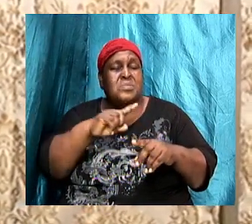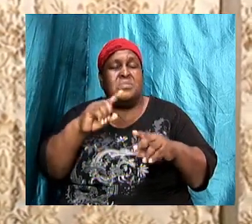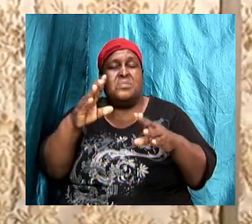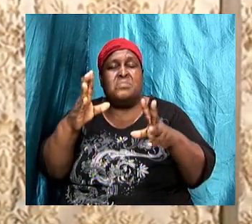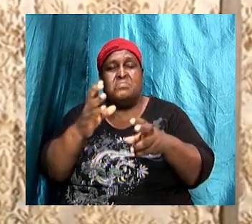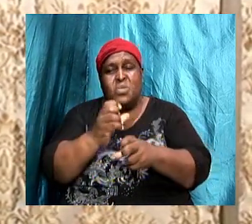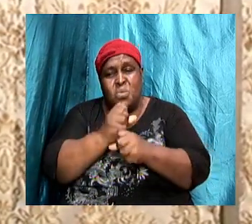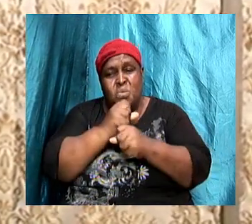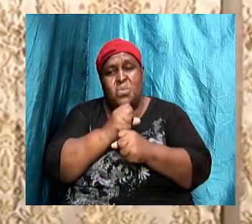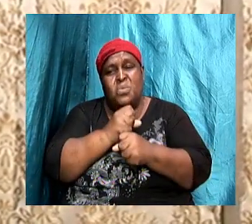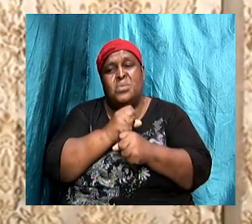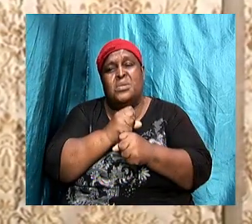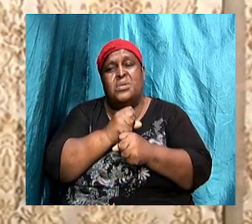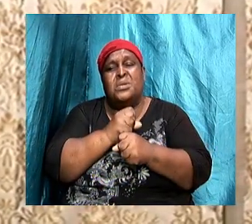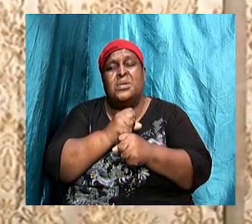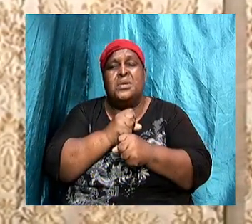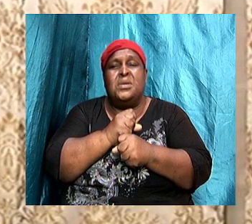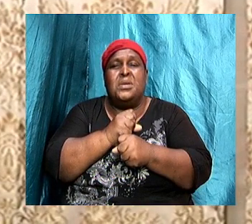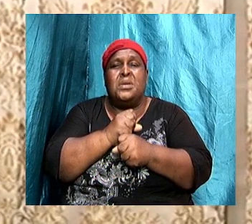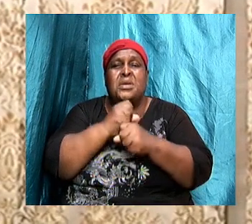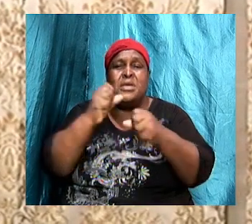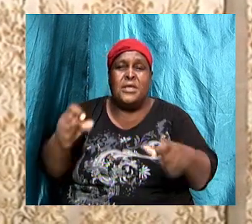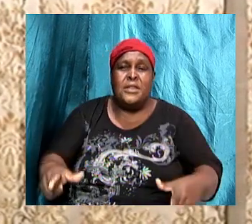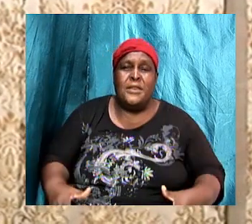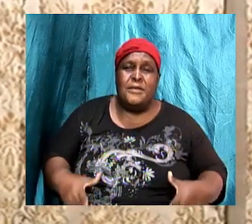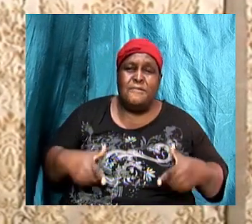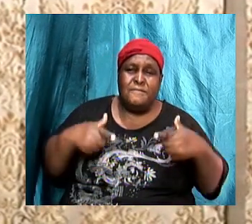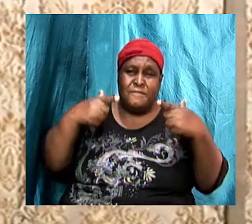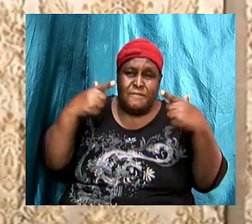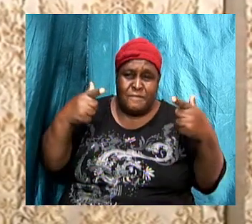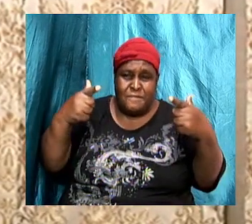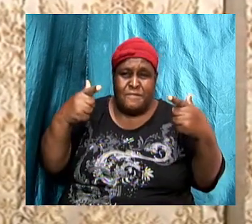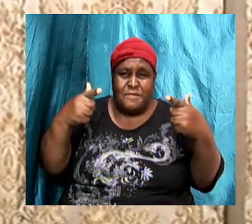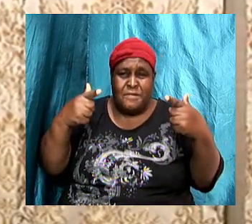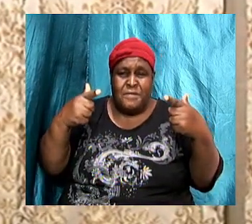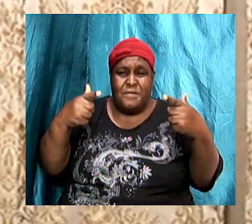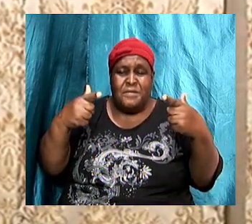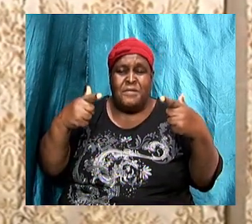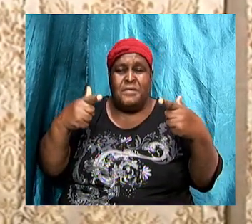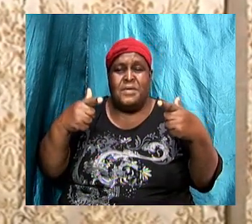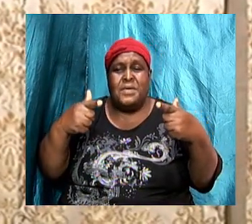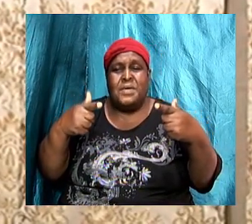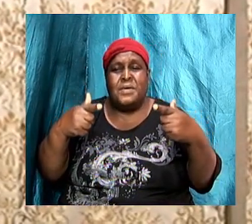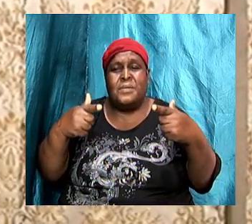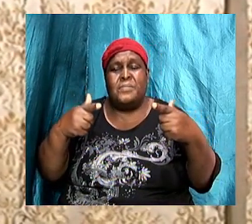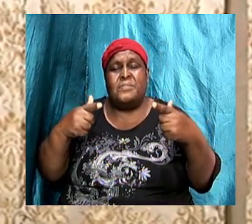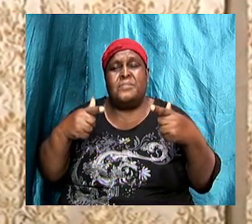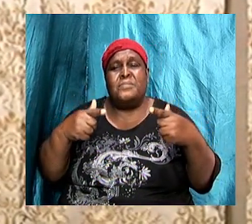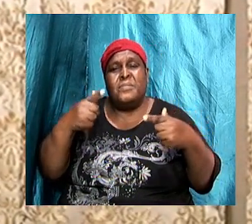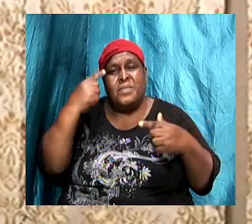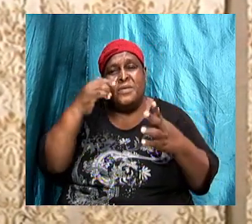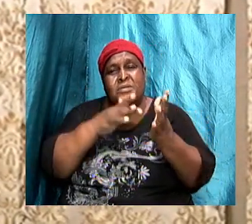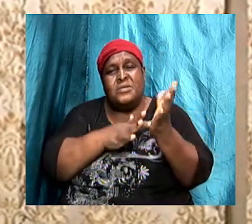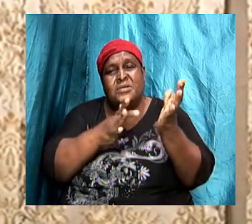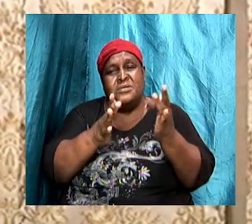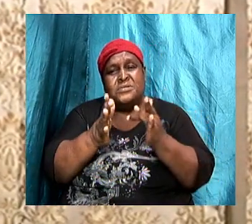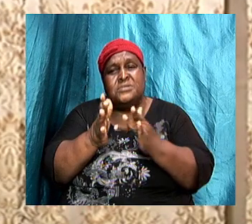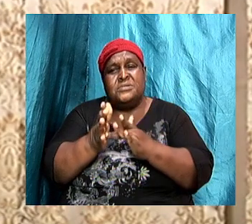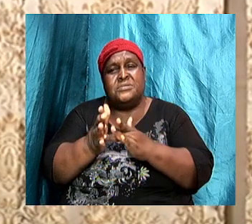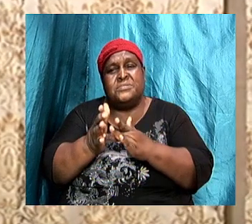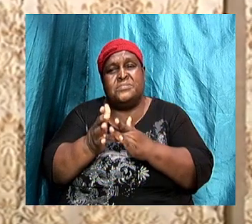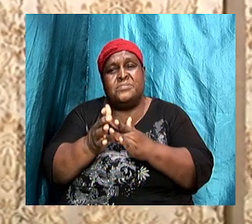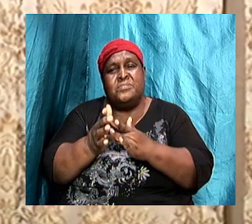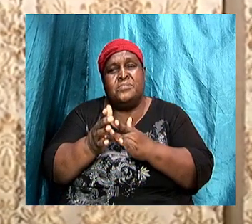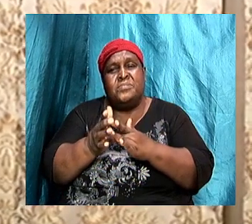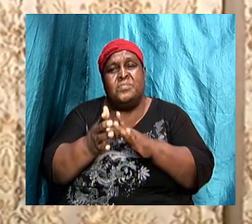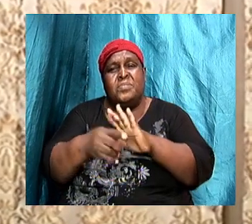we have got to press we have got to persevere certainly there are already are